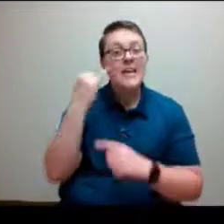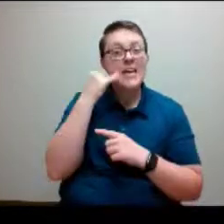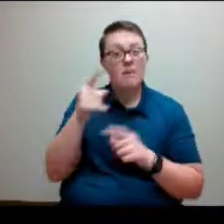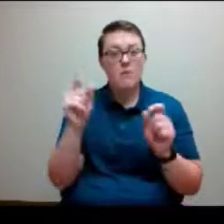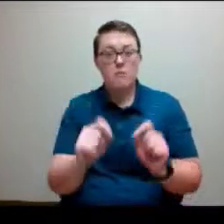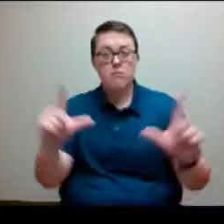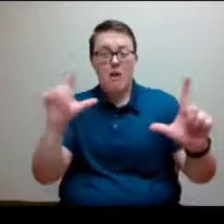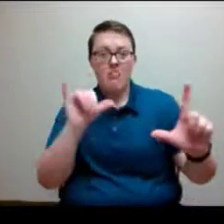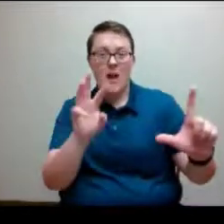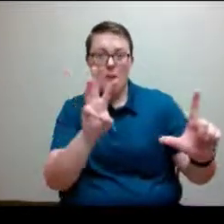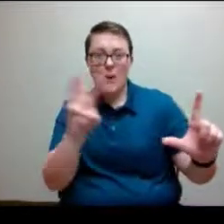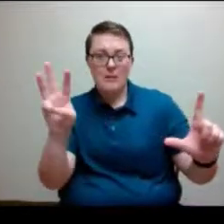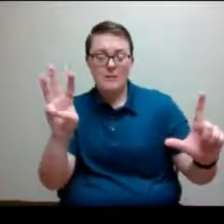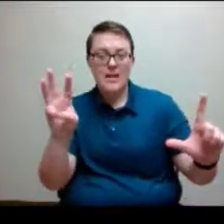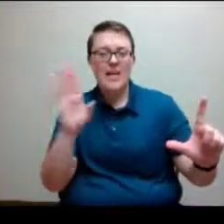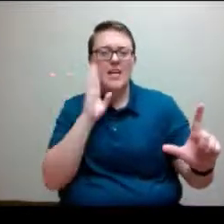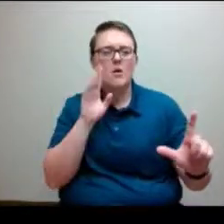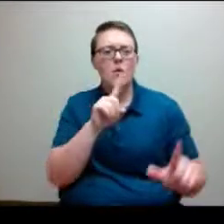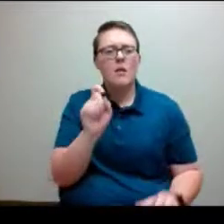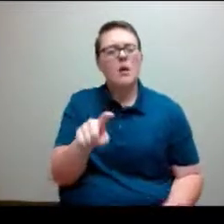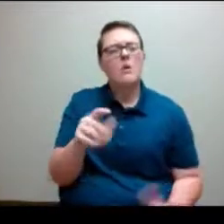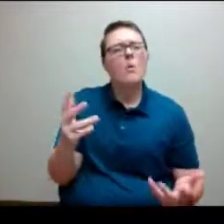make sure that you select Title IX.